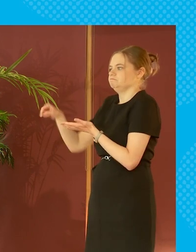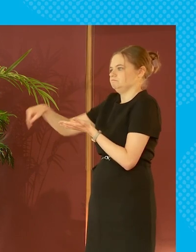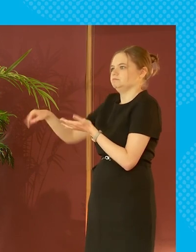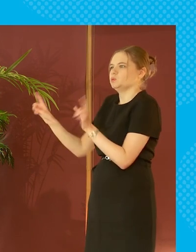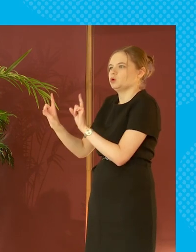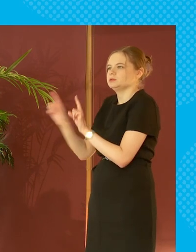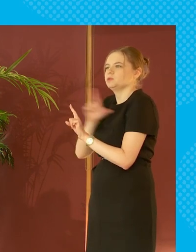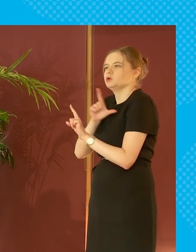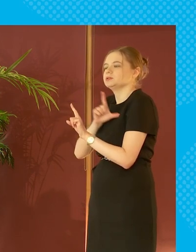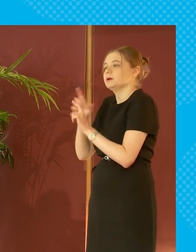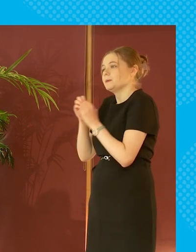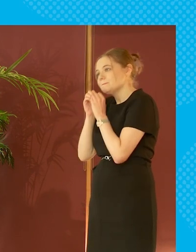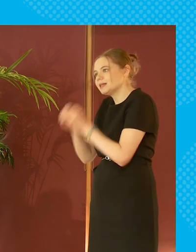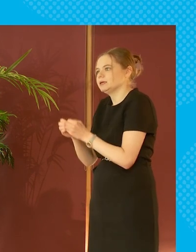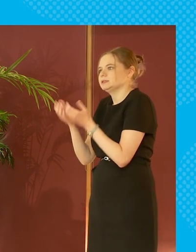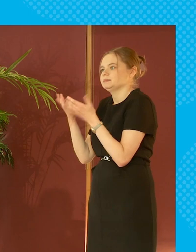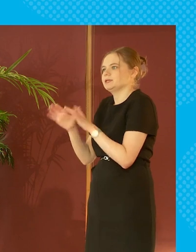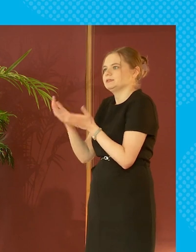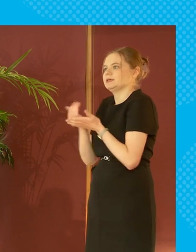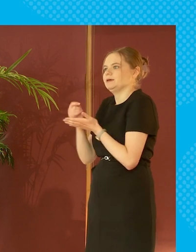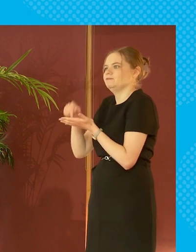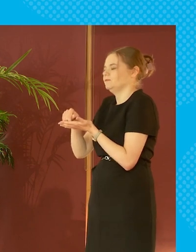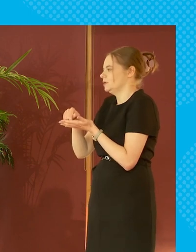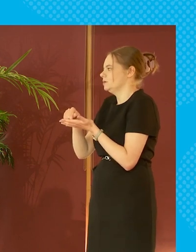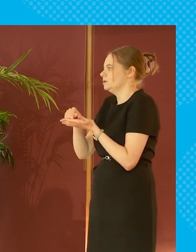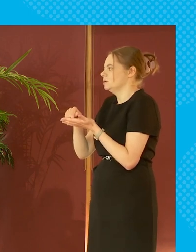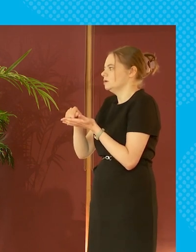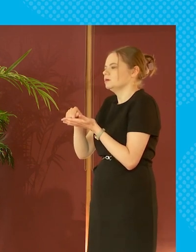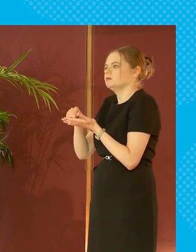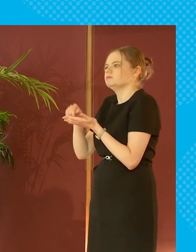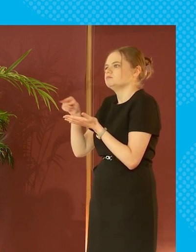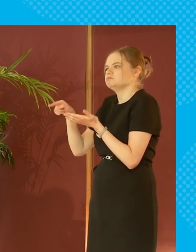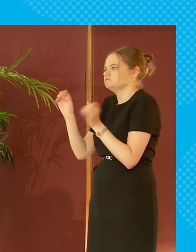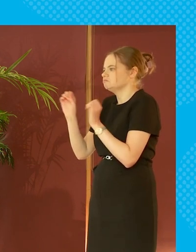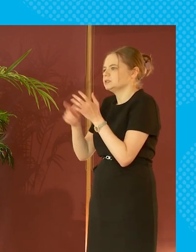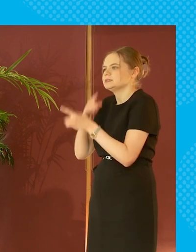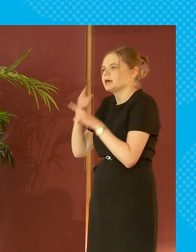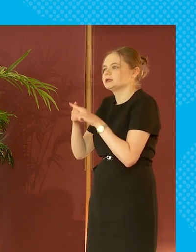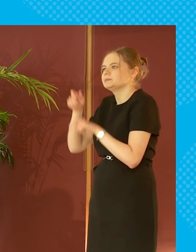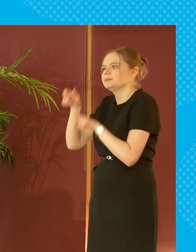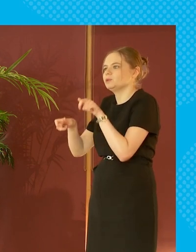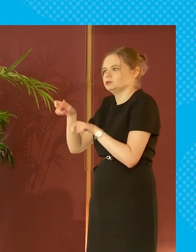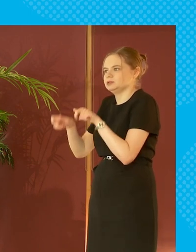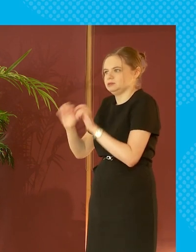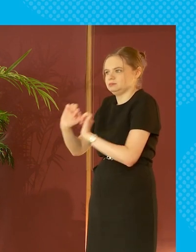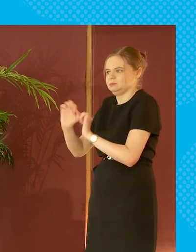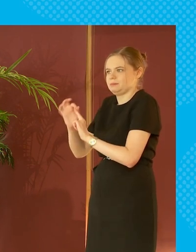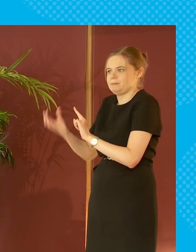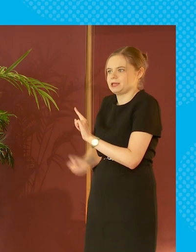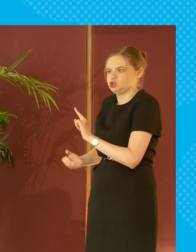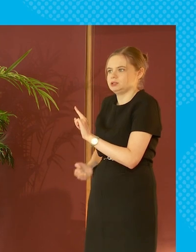billions that is saved on that one thing alone um not you know taxing people's pension um